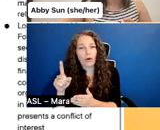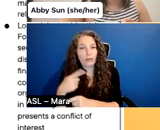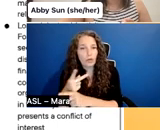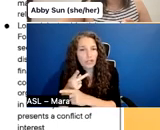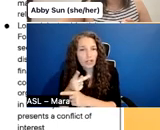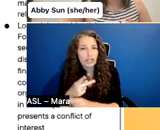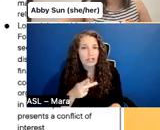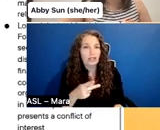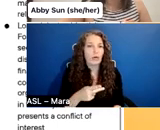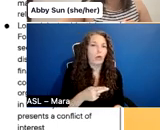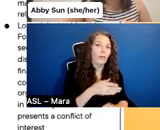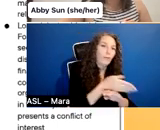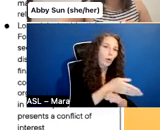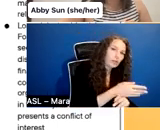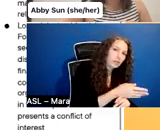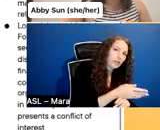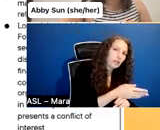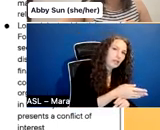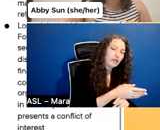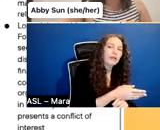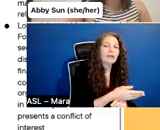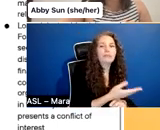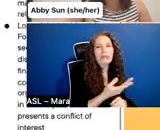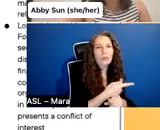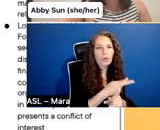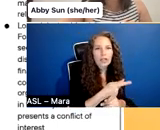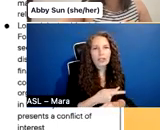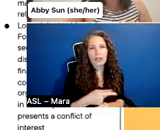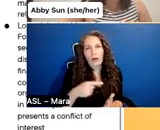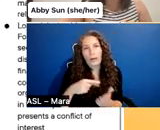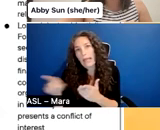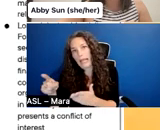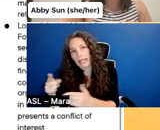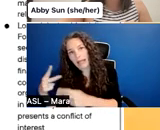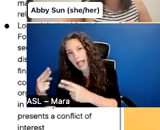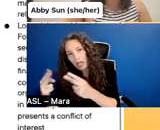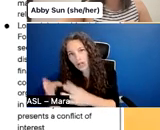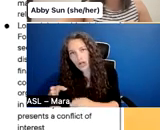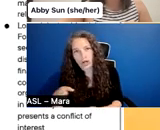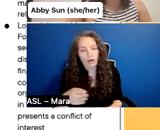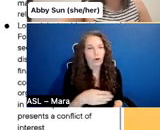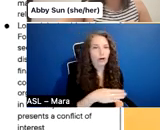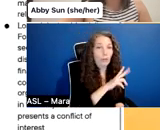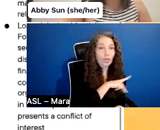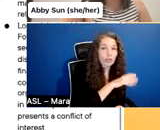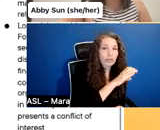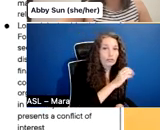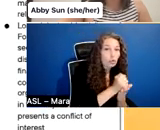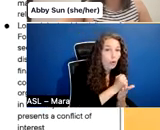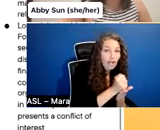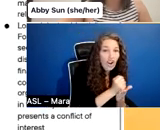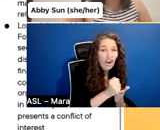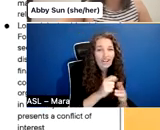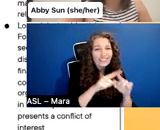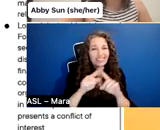It could be, um, that you already have a source of personal wealth and you are investing your own